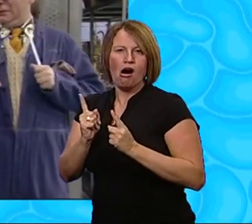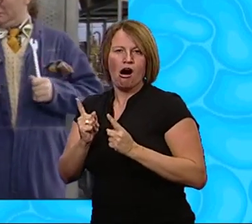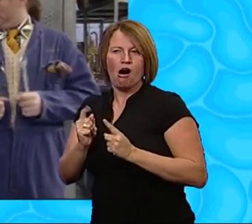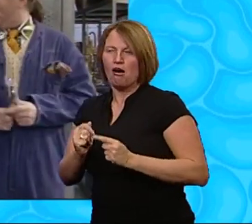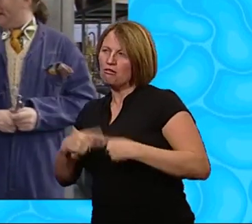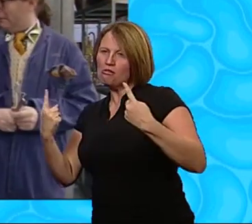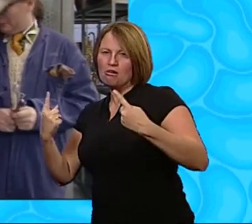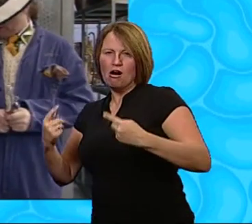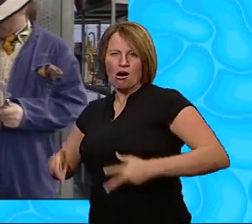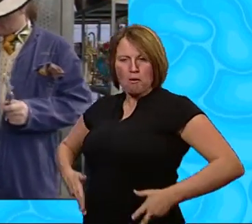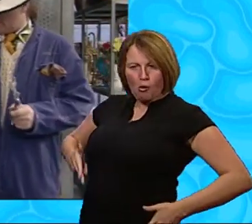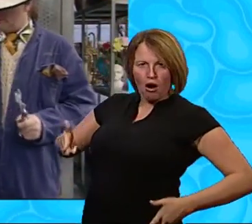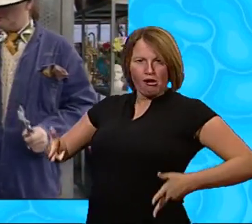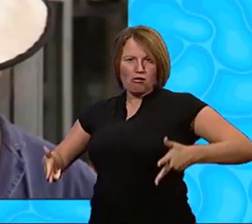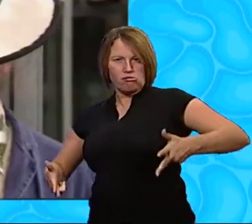What are you doing?